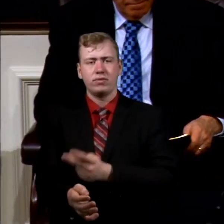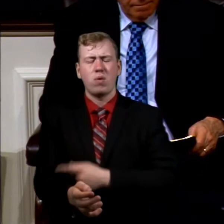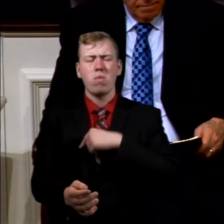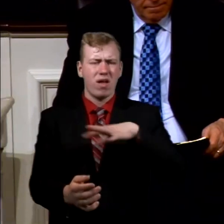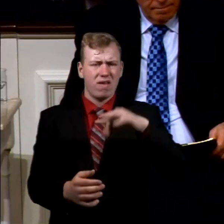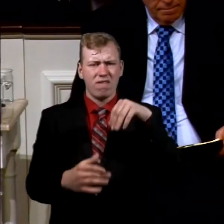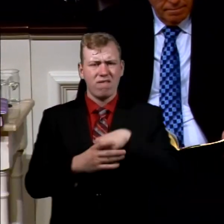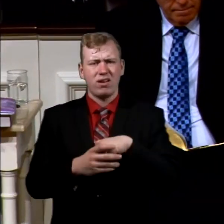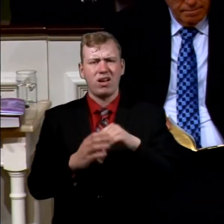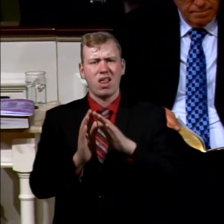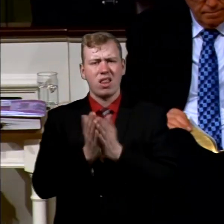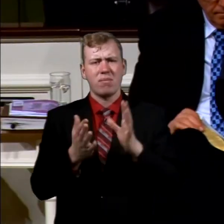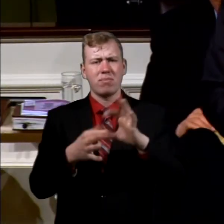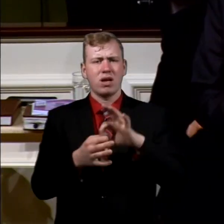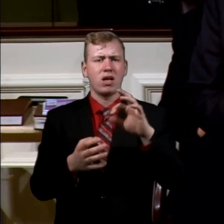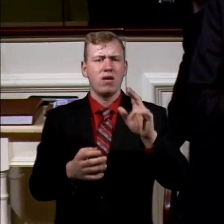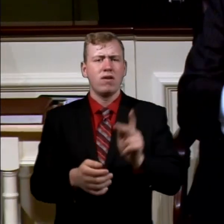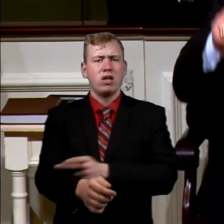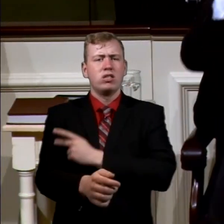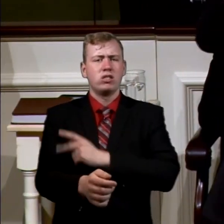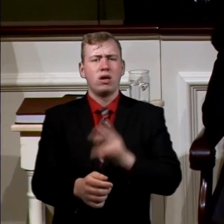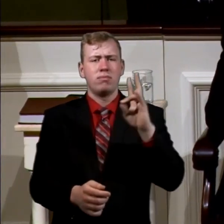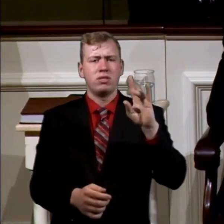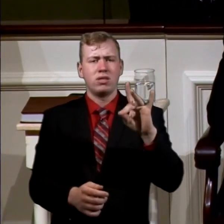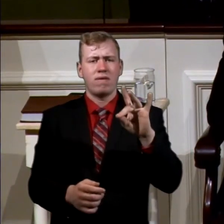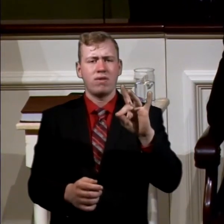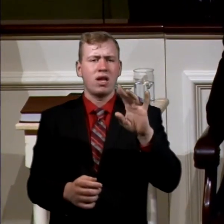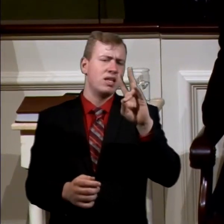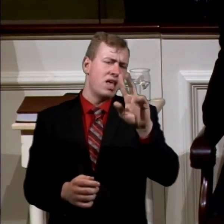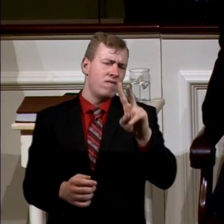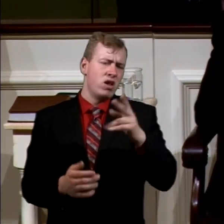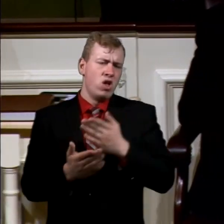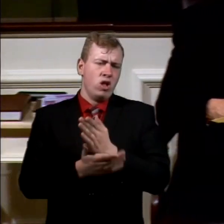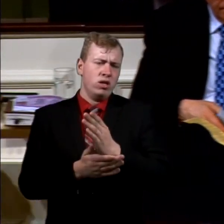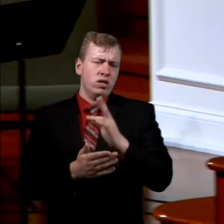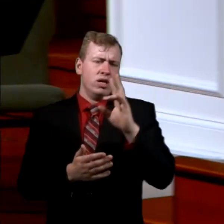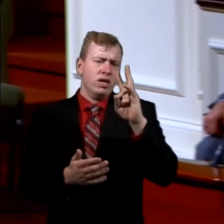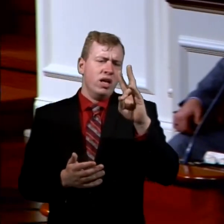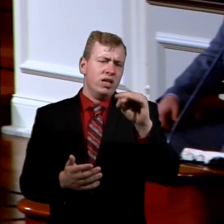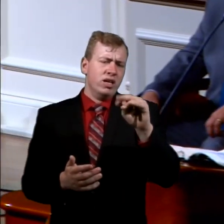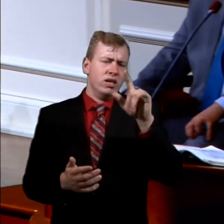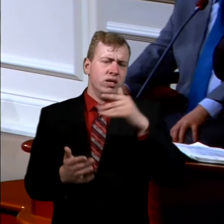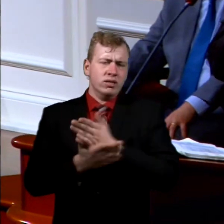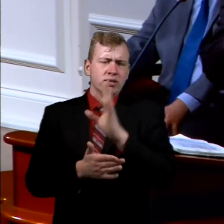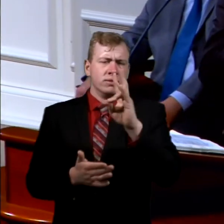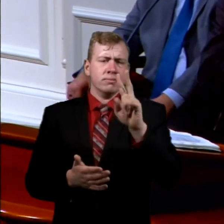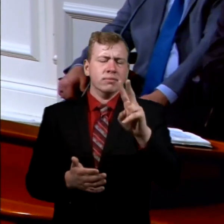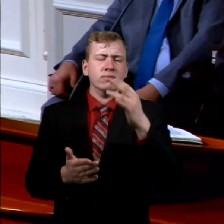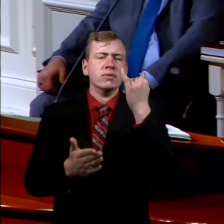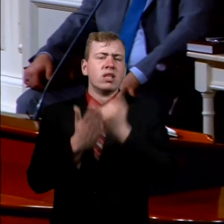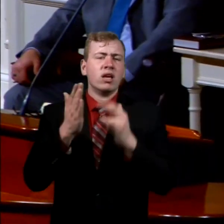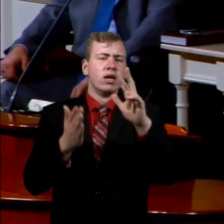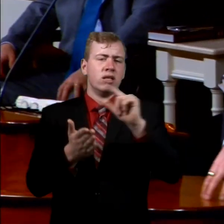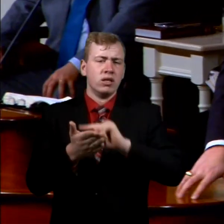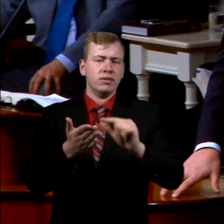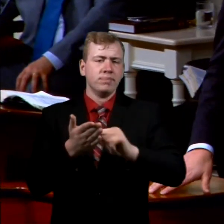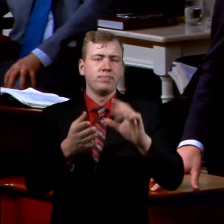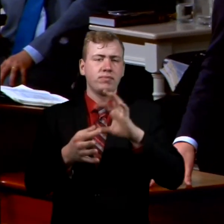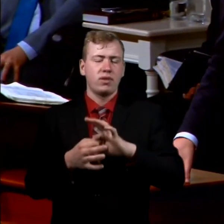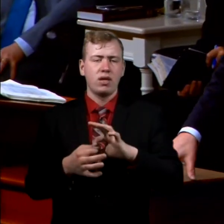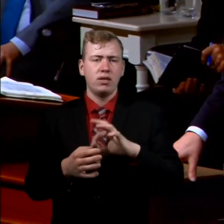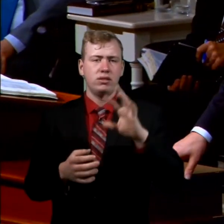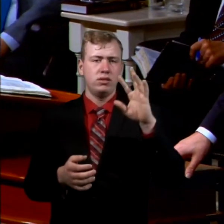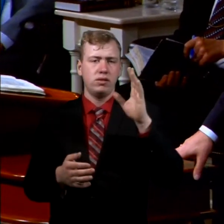this in the book of Psalm 78 and 72 through 70, 70 to 72, the last three verses of Psalm 78.